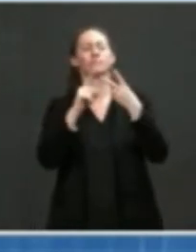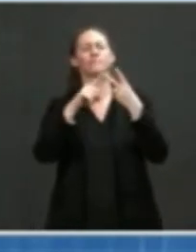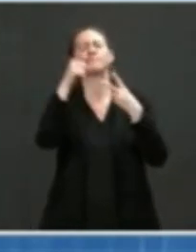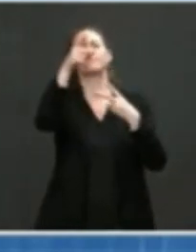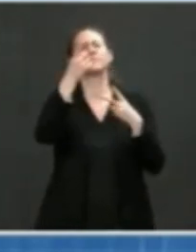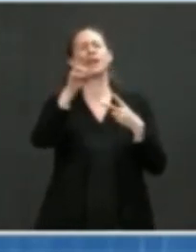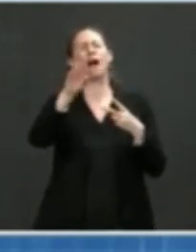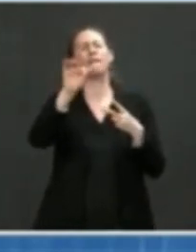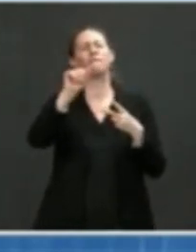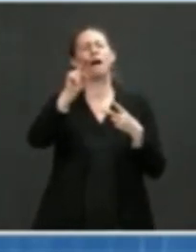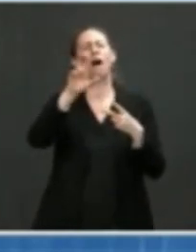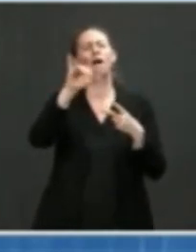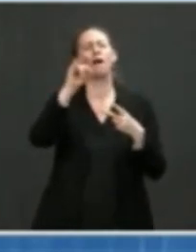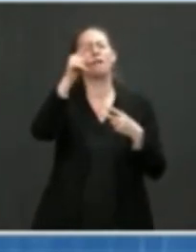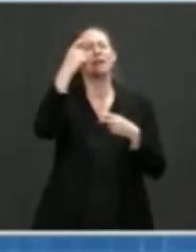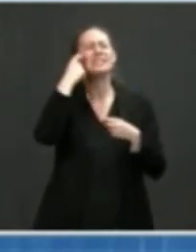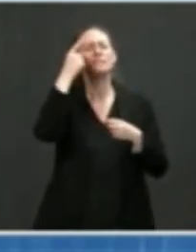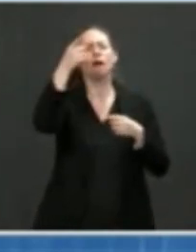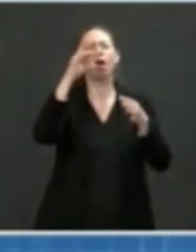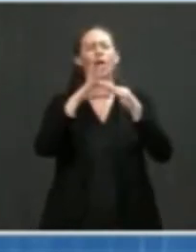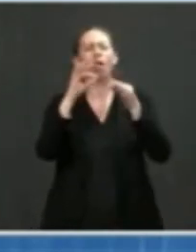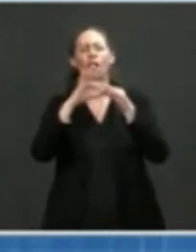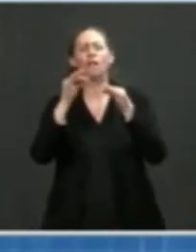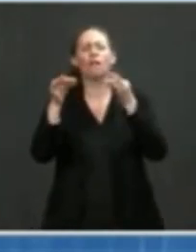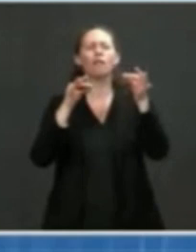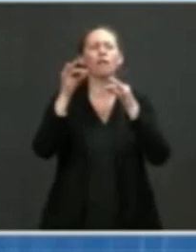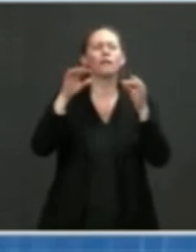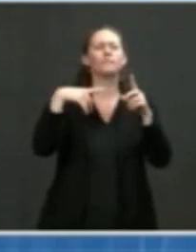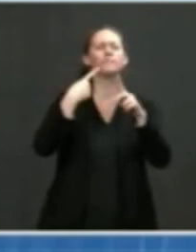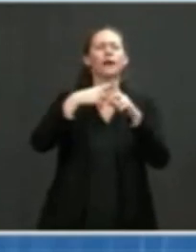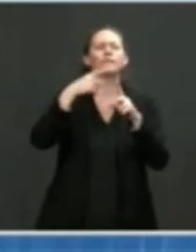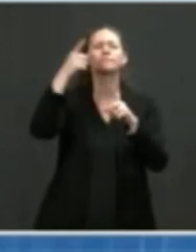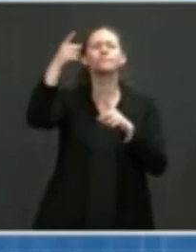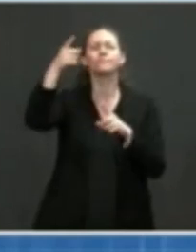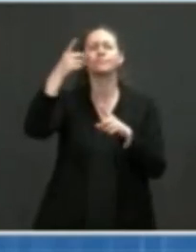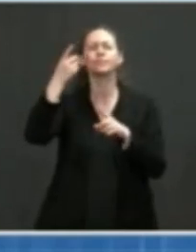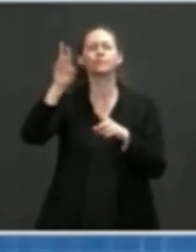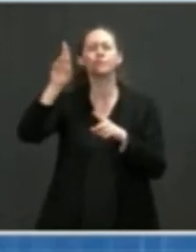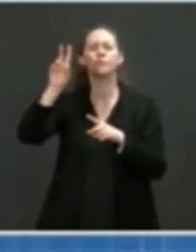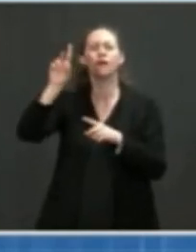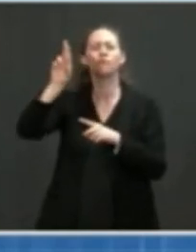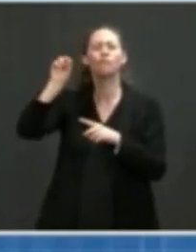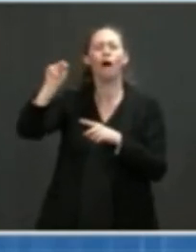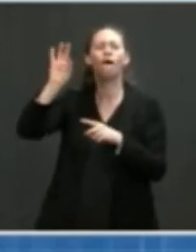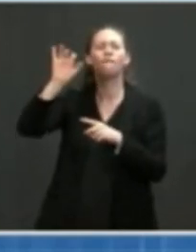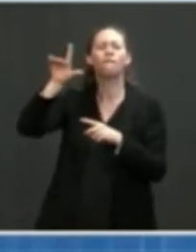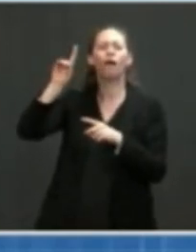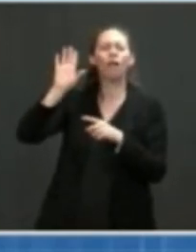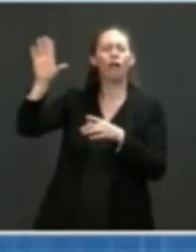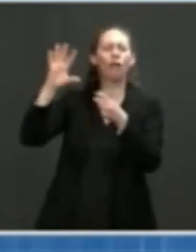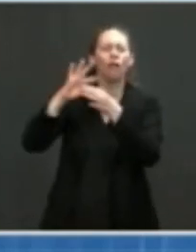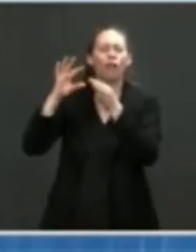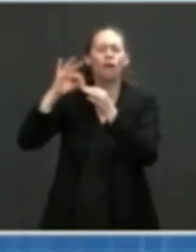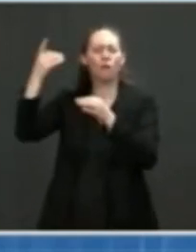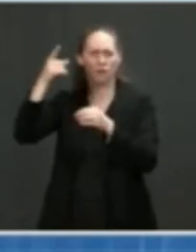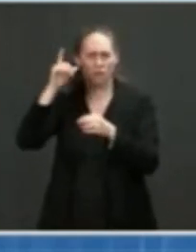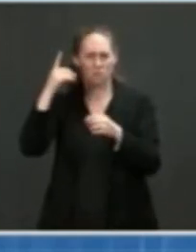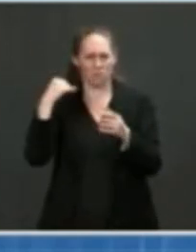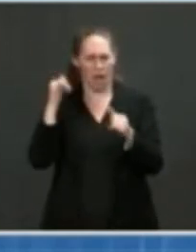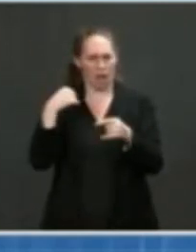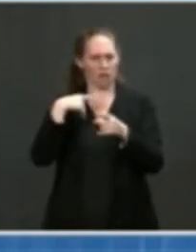the comments made by Dr. Redfield. Are you surprised by his comments? And is there any evidence within the CDC